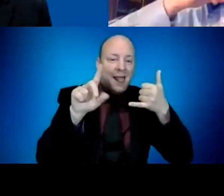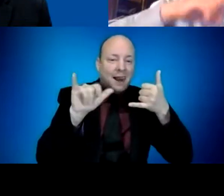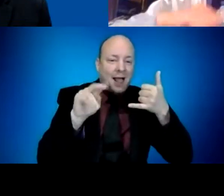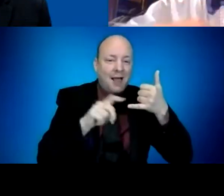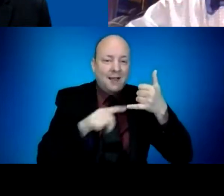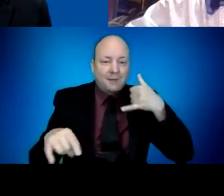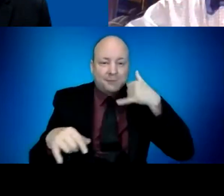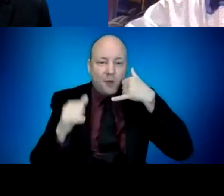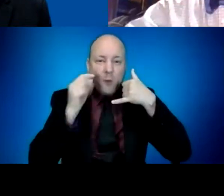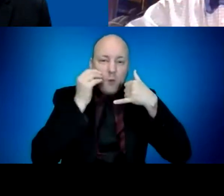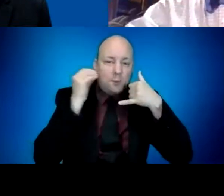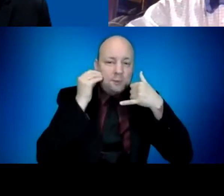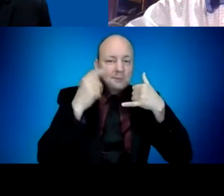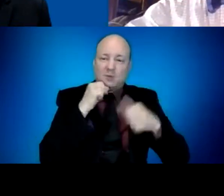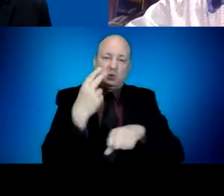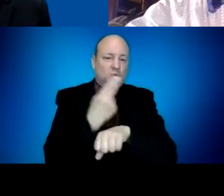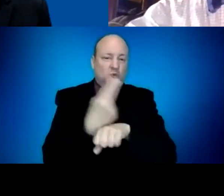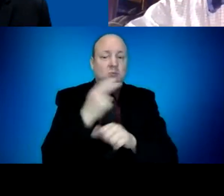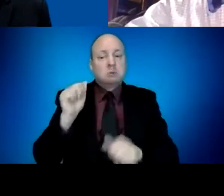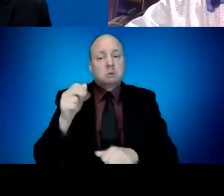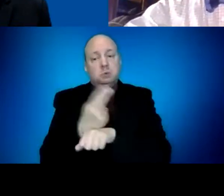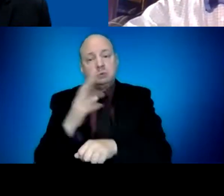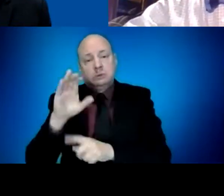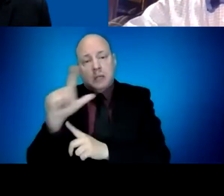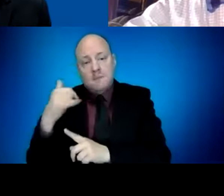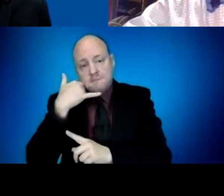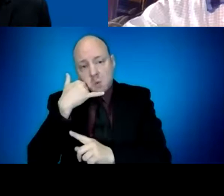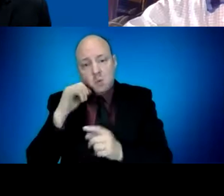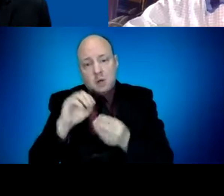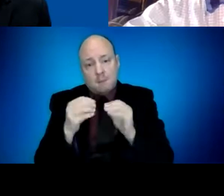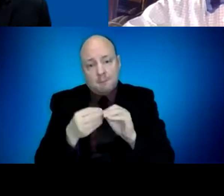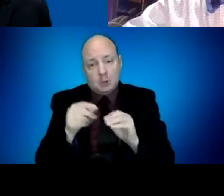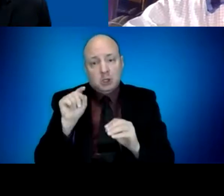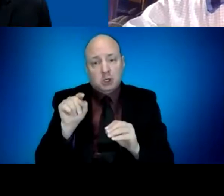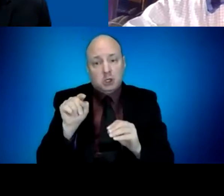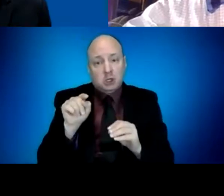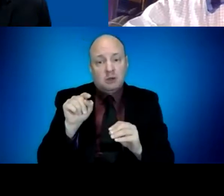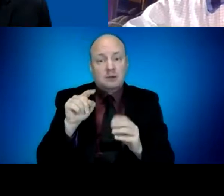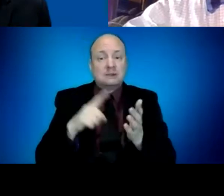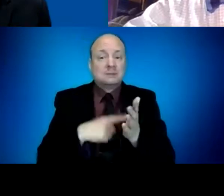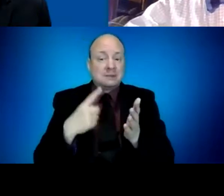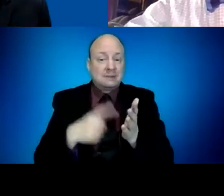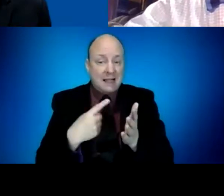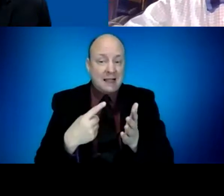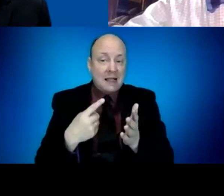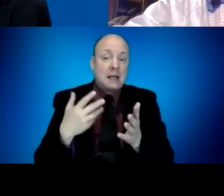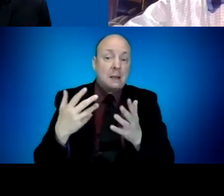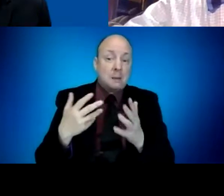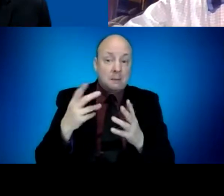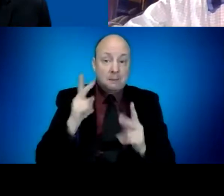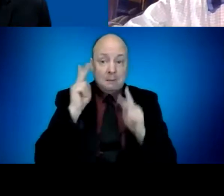where the number that comes through to try and reach someone is from perhaps a seaside or out of area number?